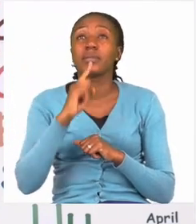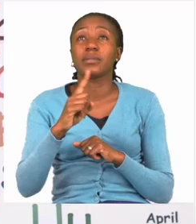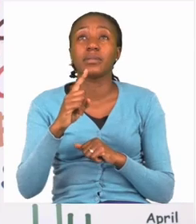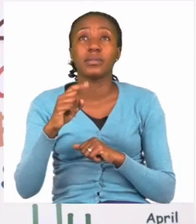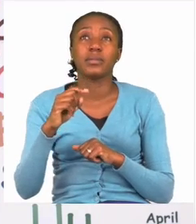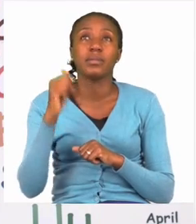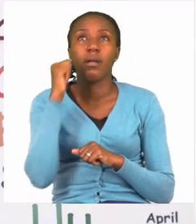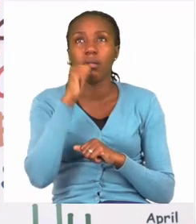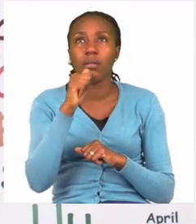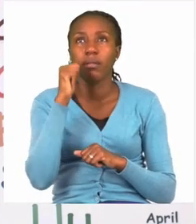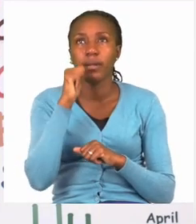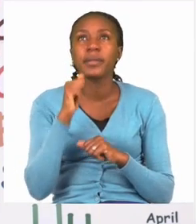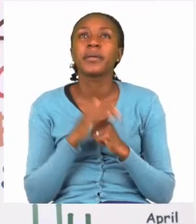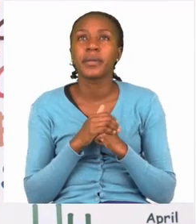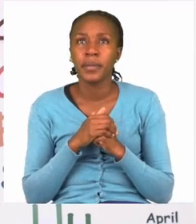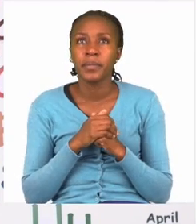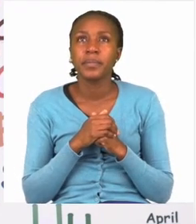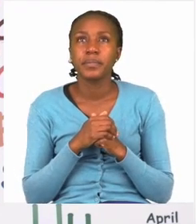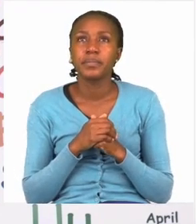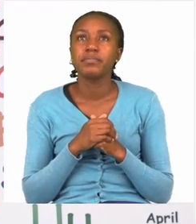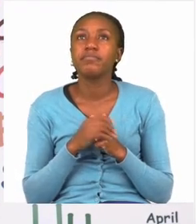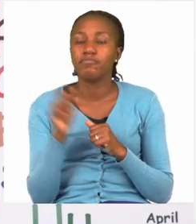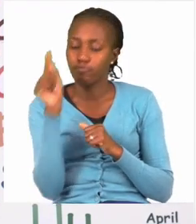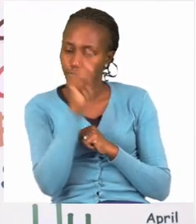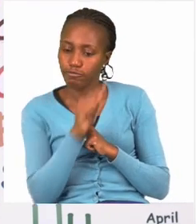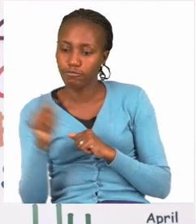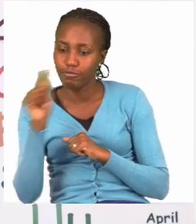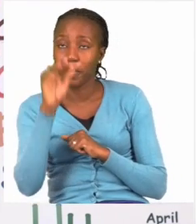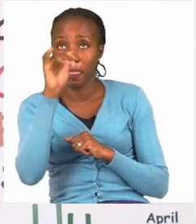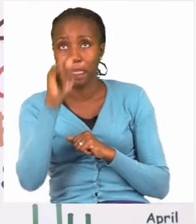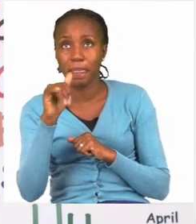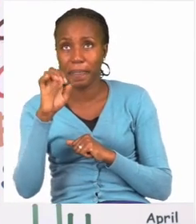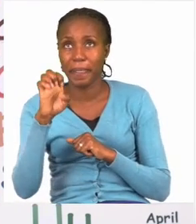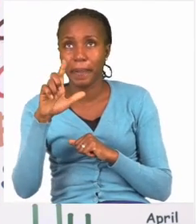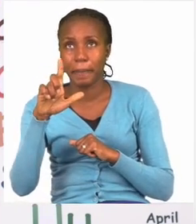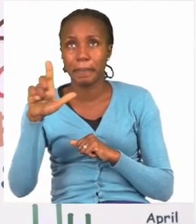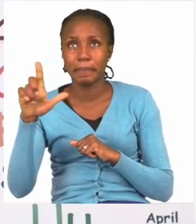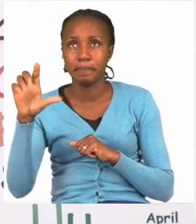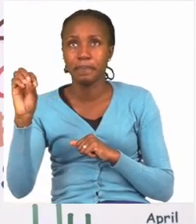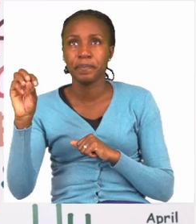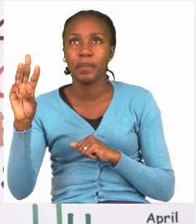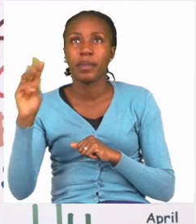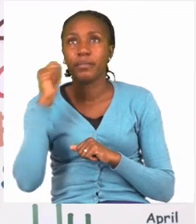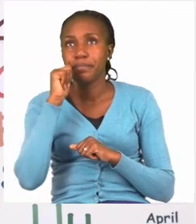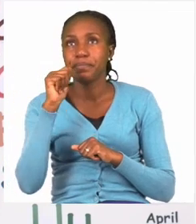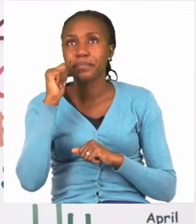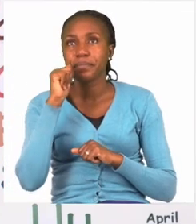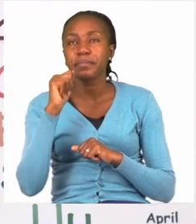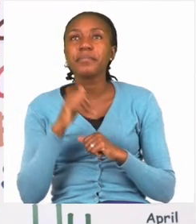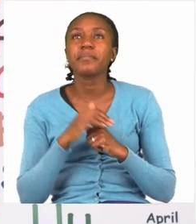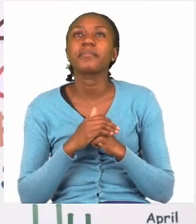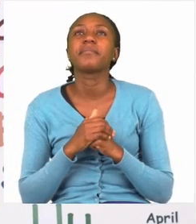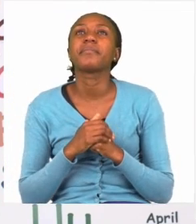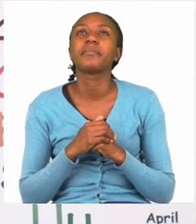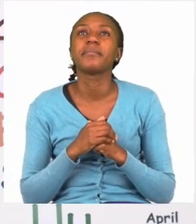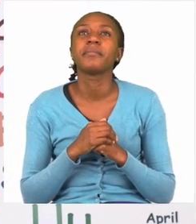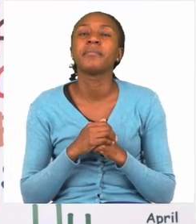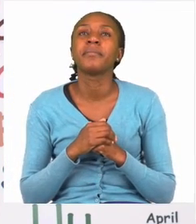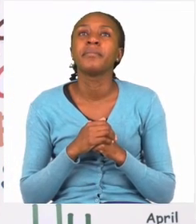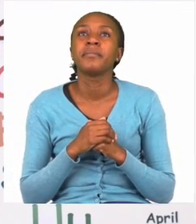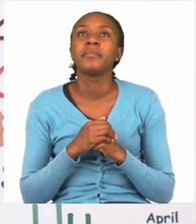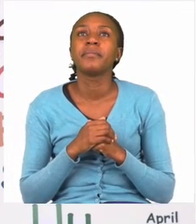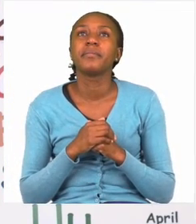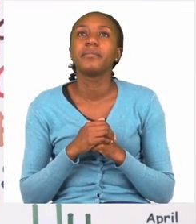Now I think this one already gives us a clue. So in the sentence, you can go ahead and